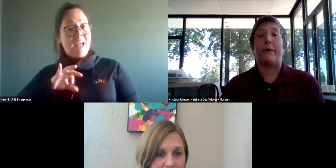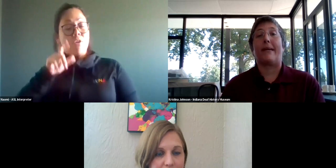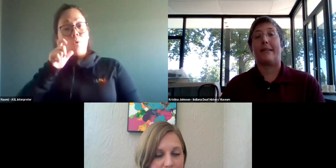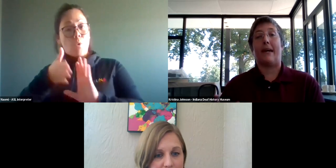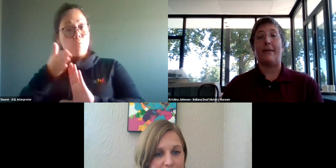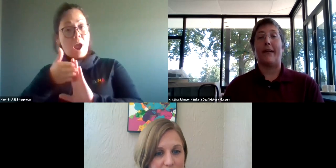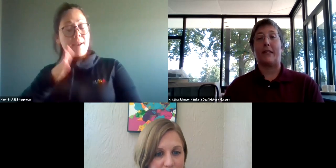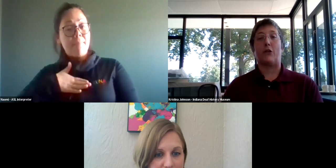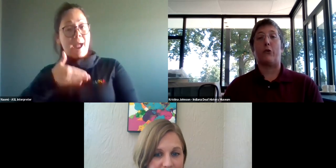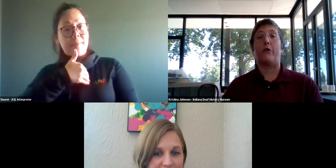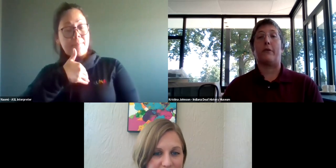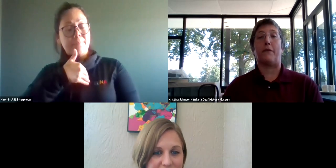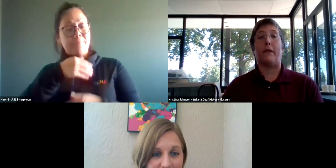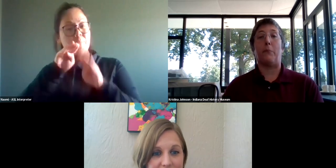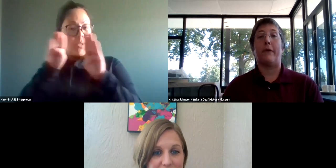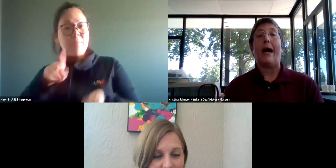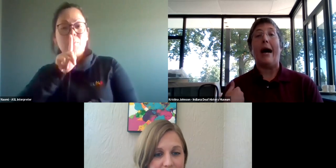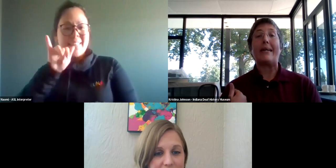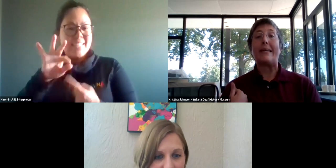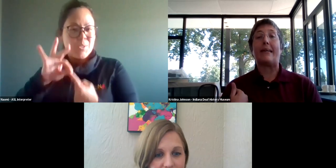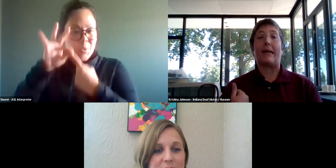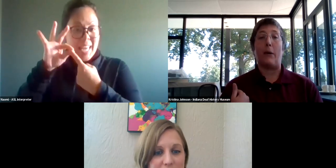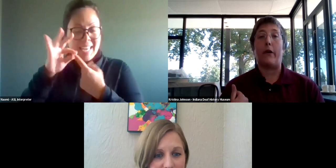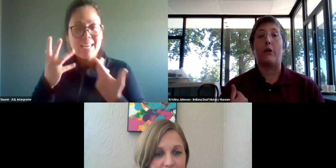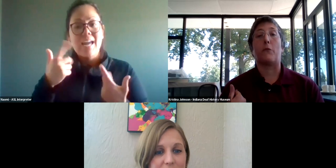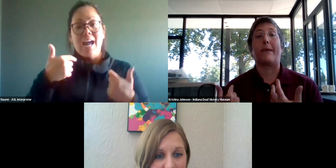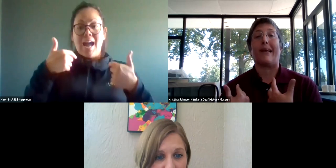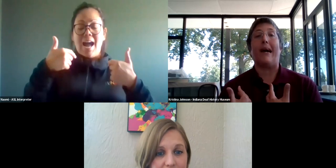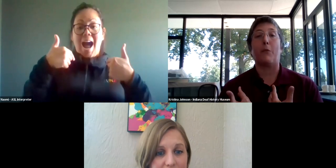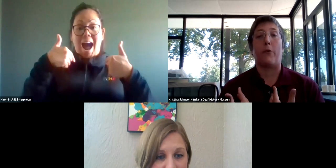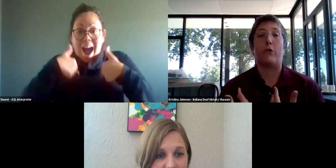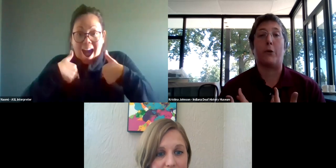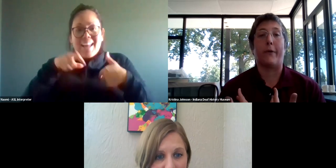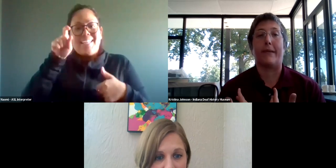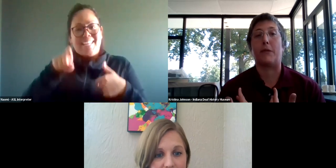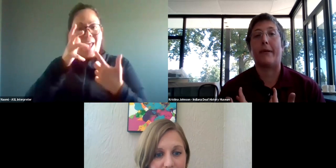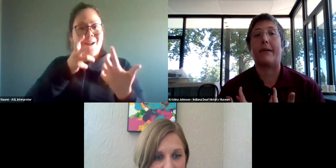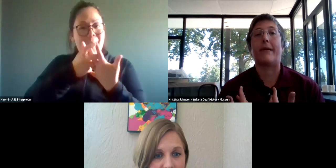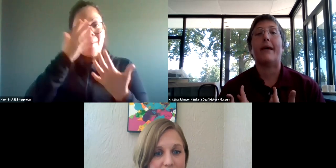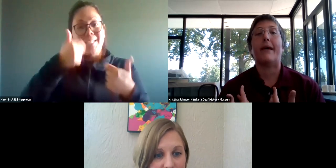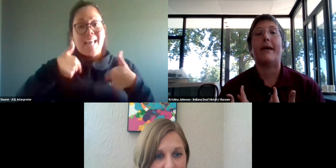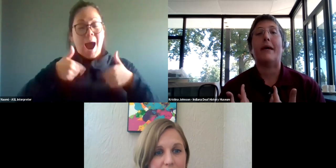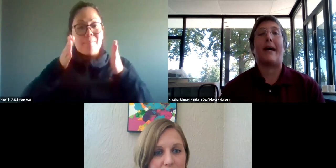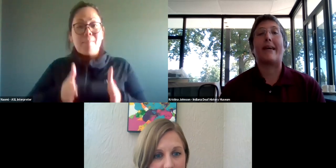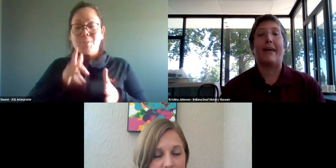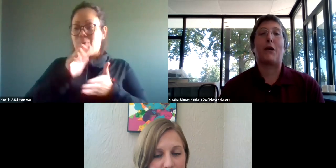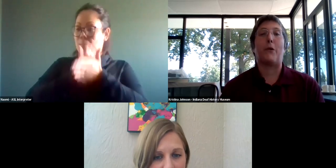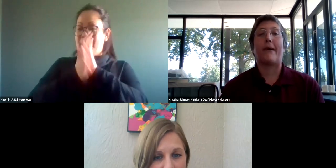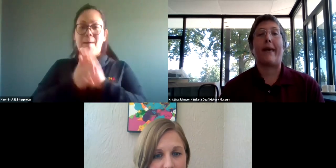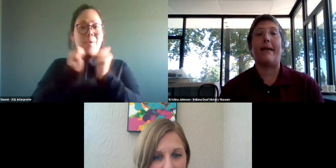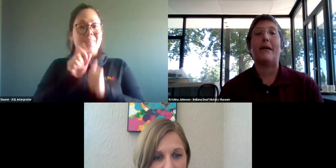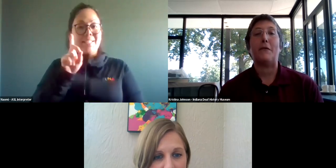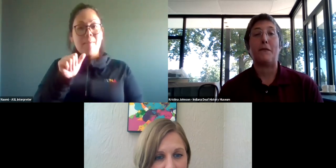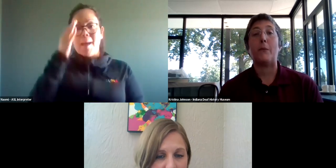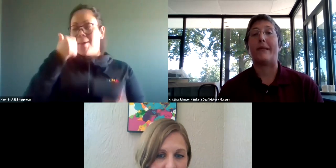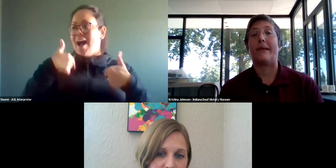this is what makes it unique. It's kind of like the situation is flipped. I need the accommodations because I'm the person with a disability because I